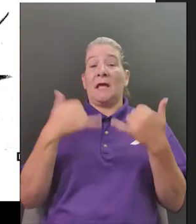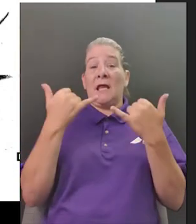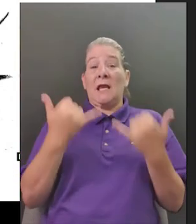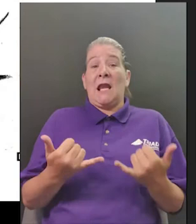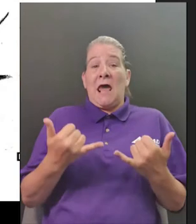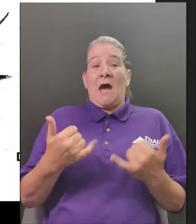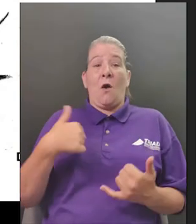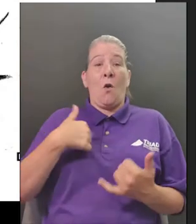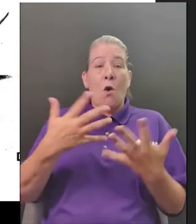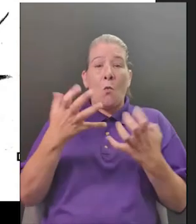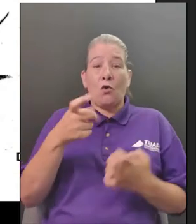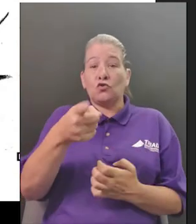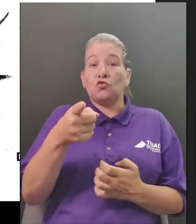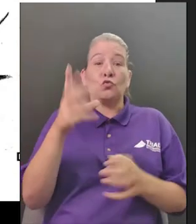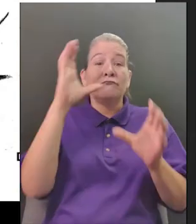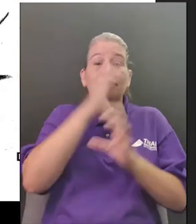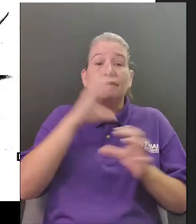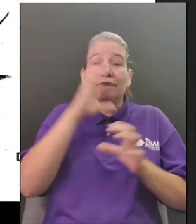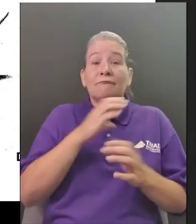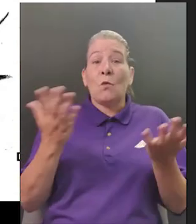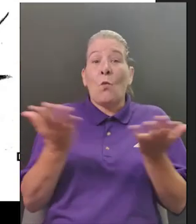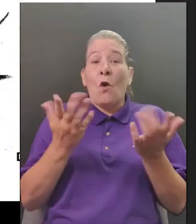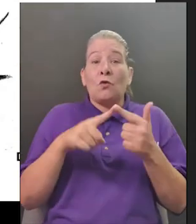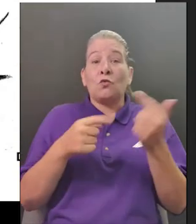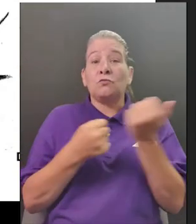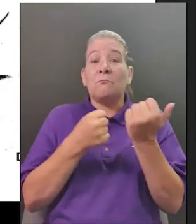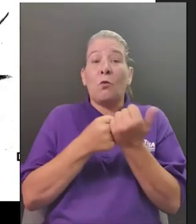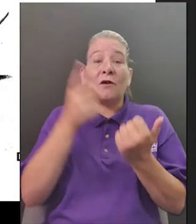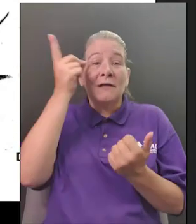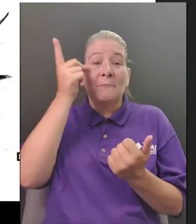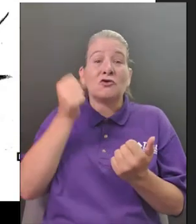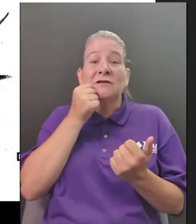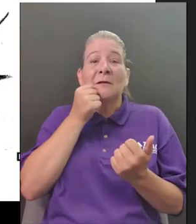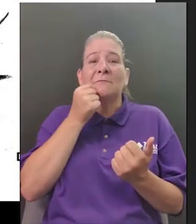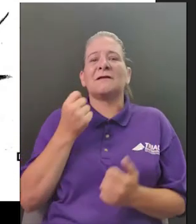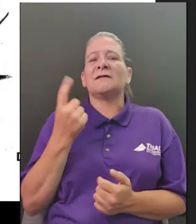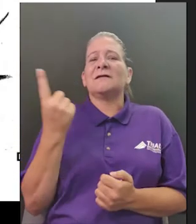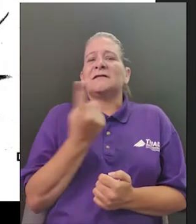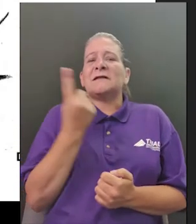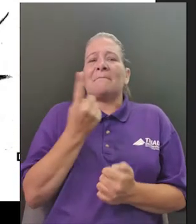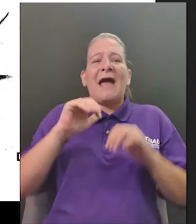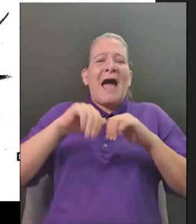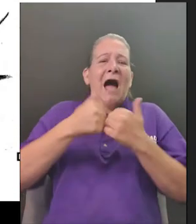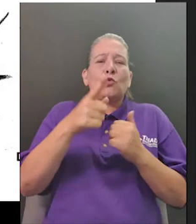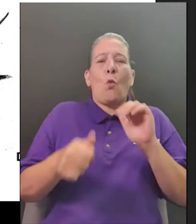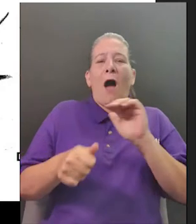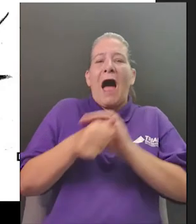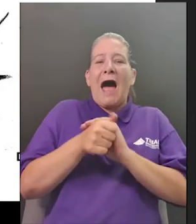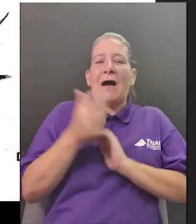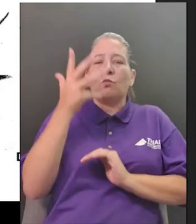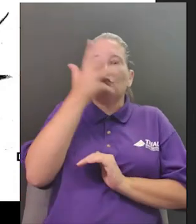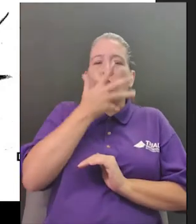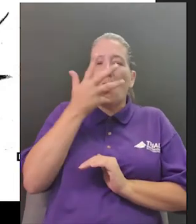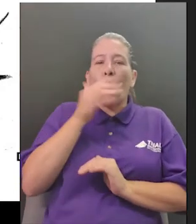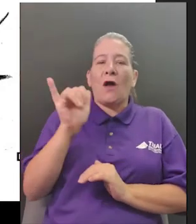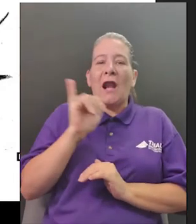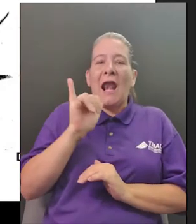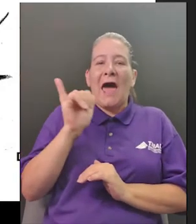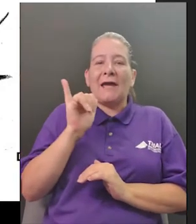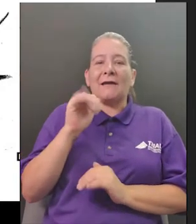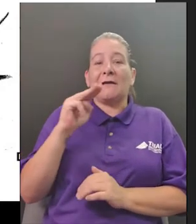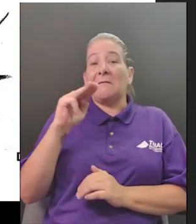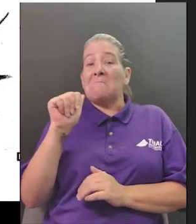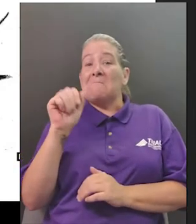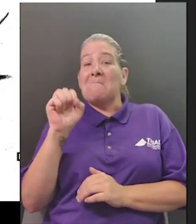her can you think of something that you might find in your house inspired by her so